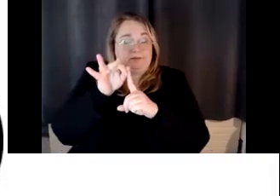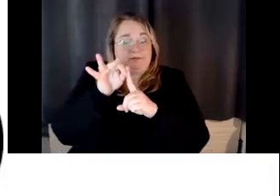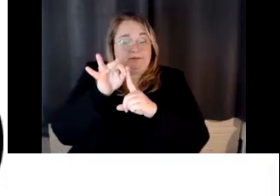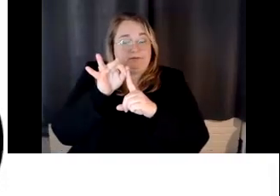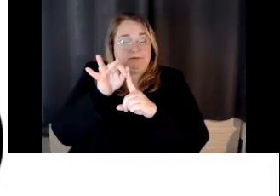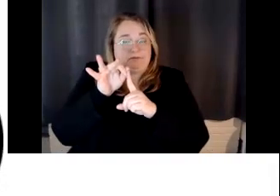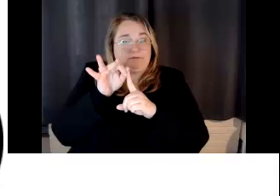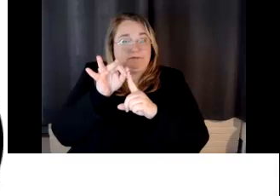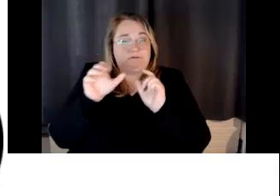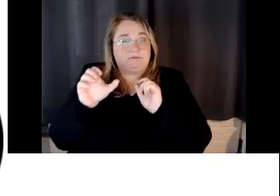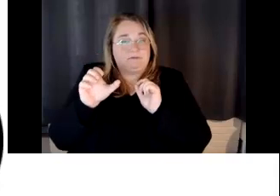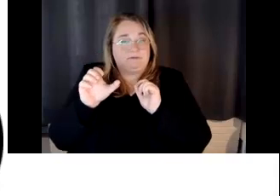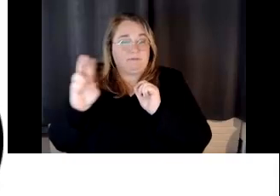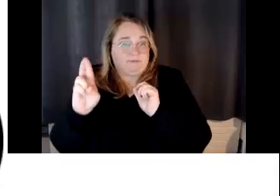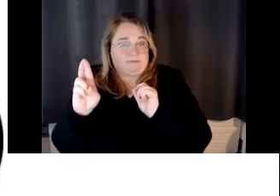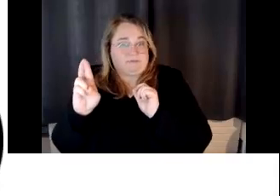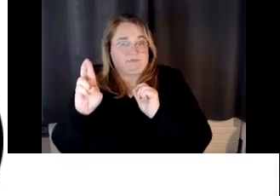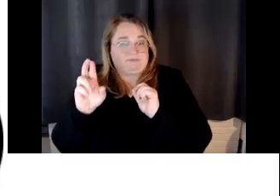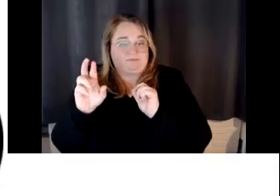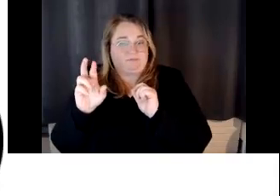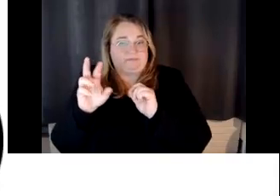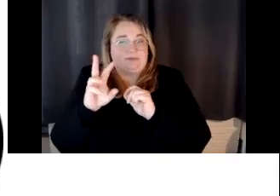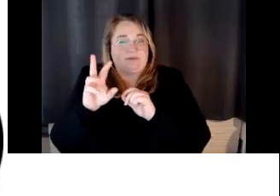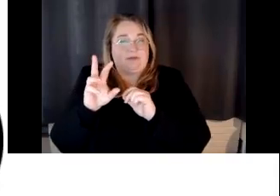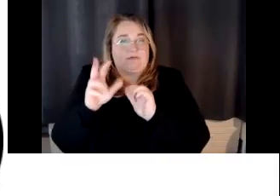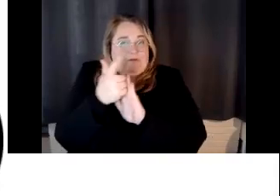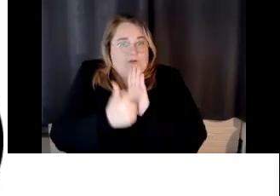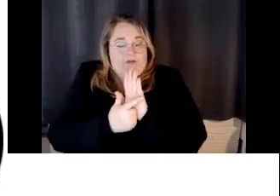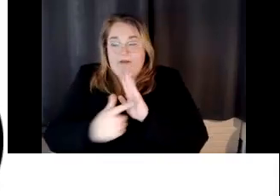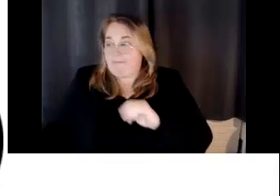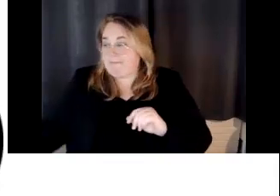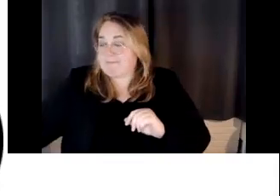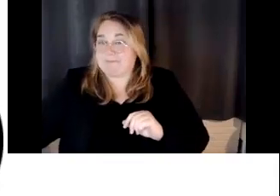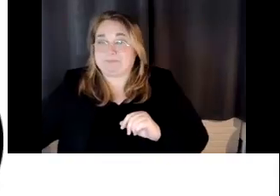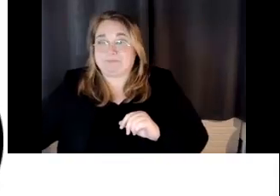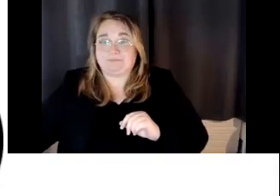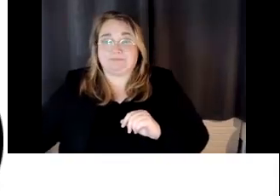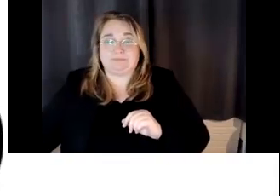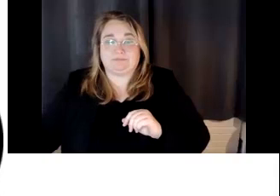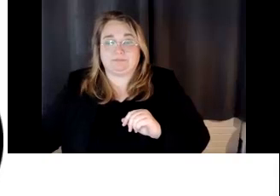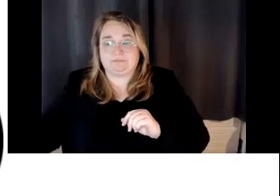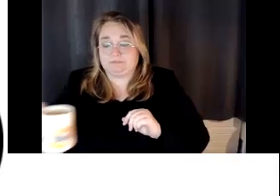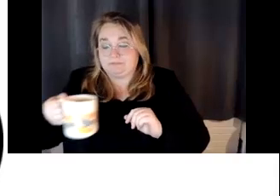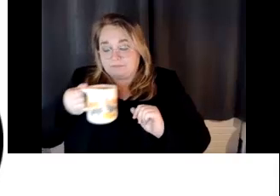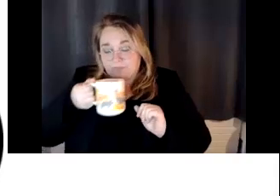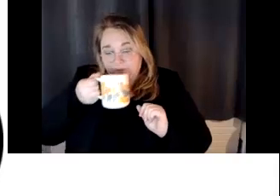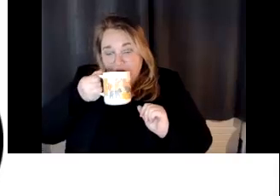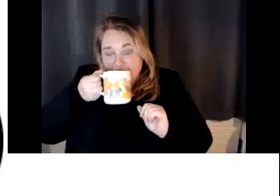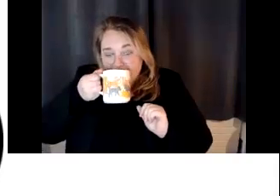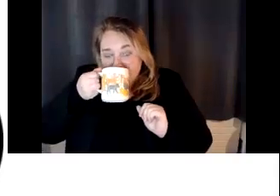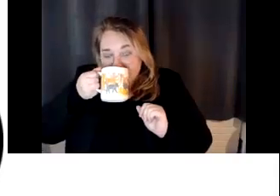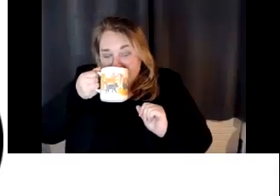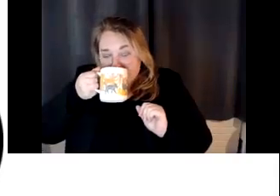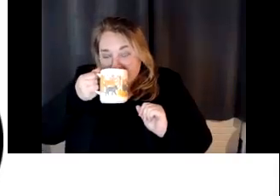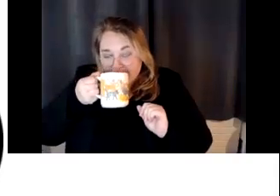copyright law. Um, and so I'm going to let, uh, yeah, let Linda, um, go ahead and talk about